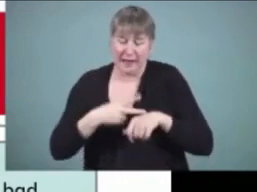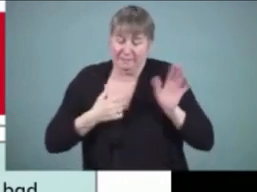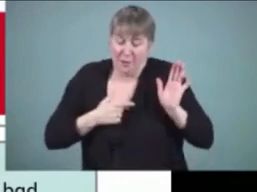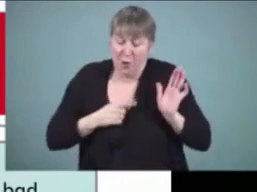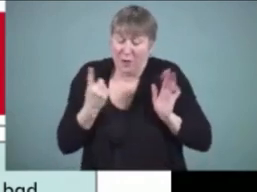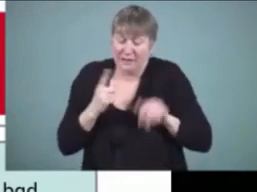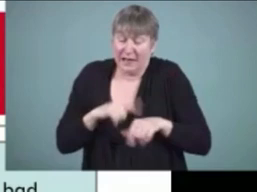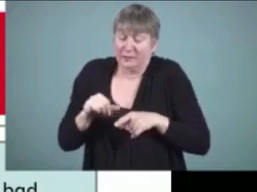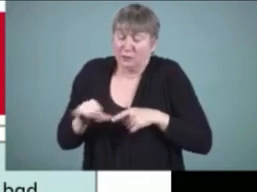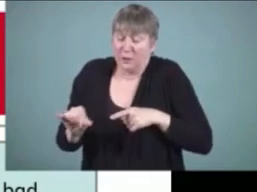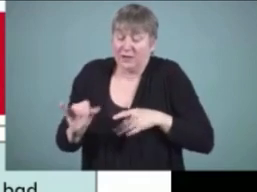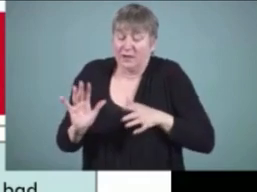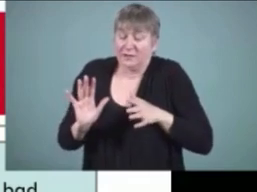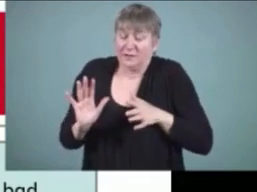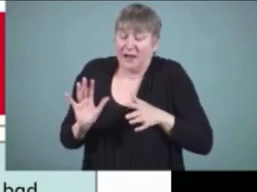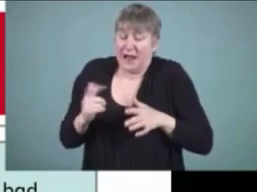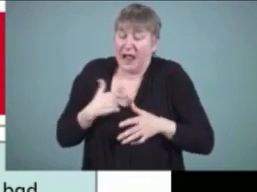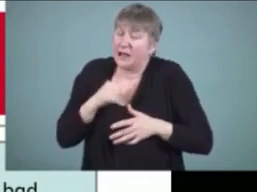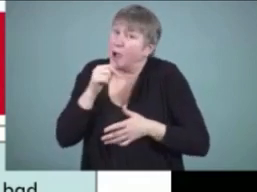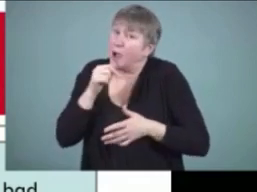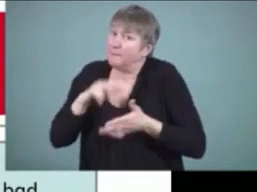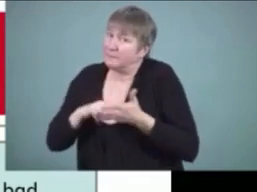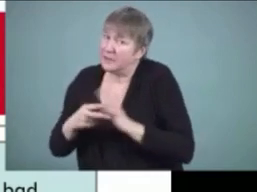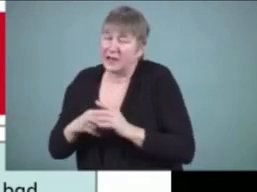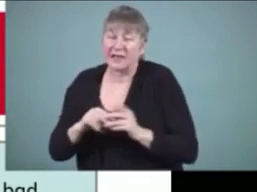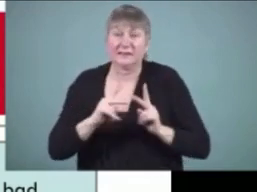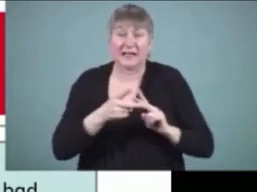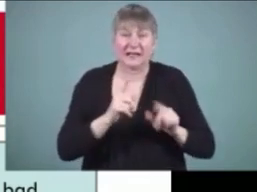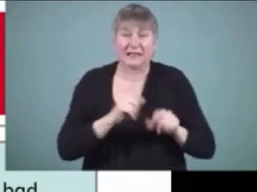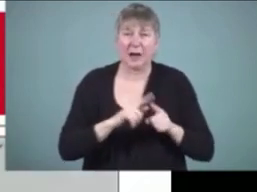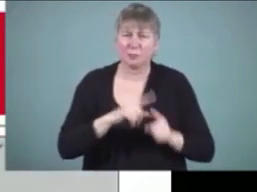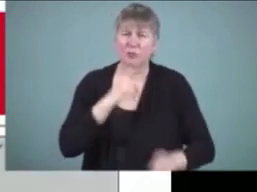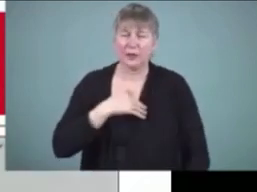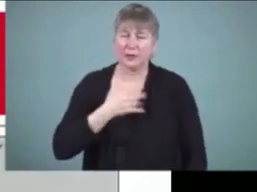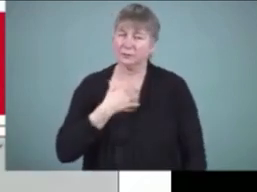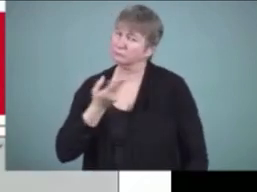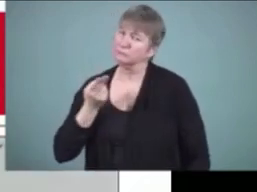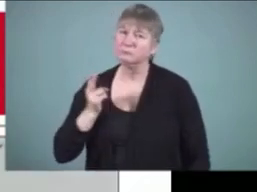it and once I just felt like saying it. Next slide.